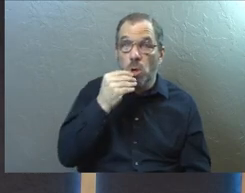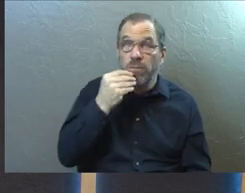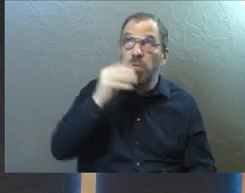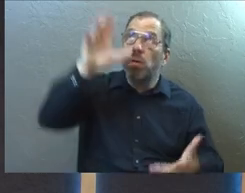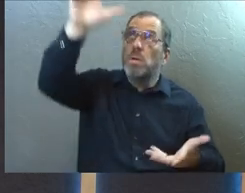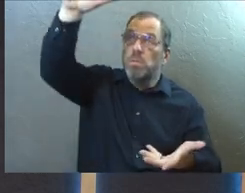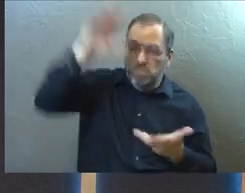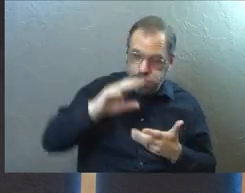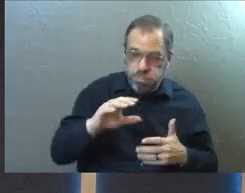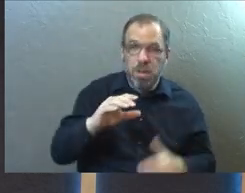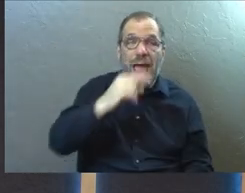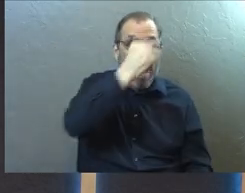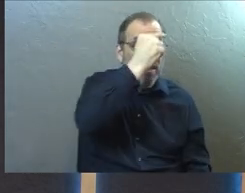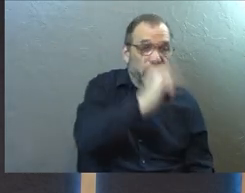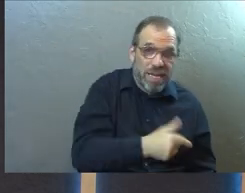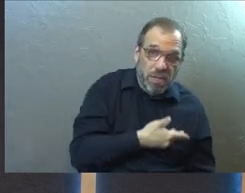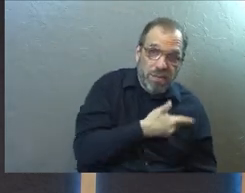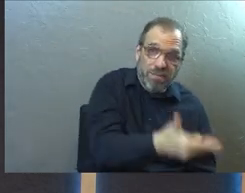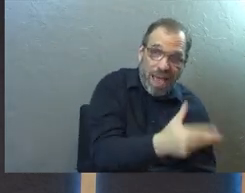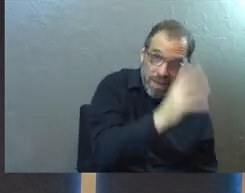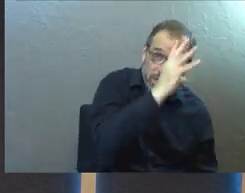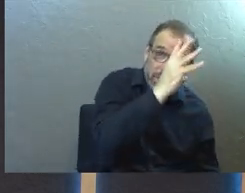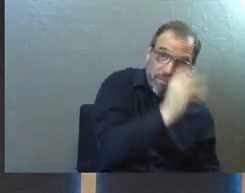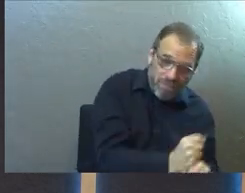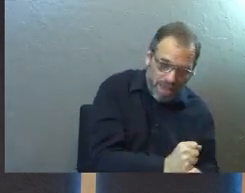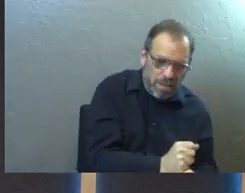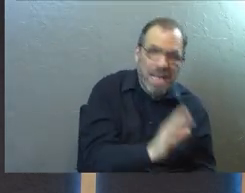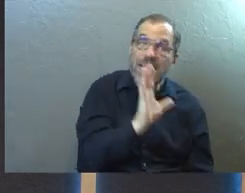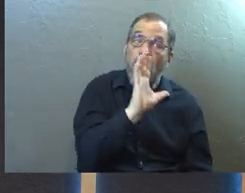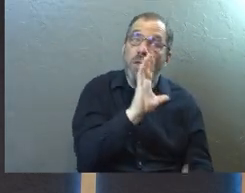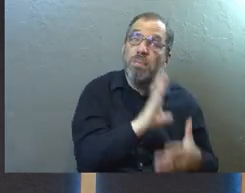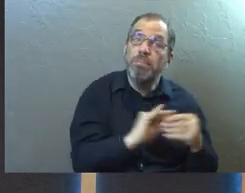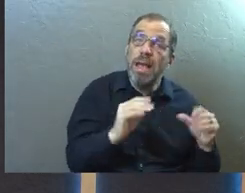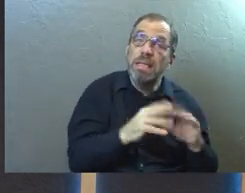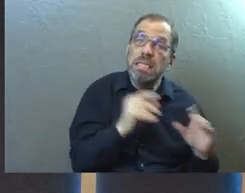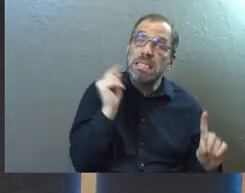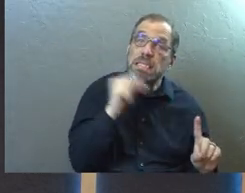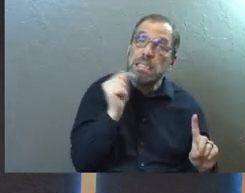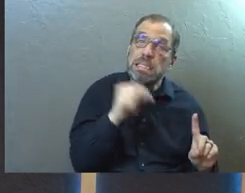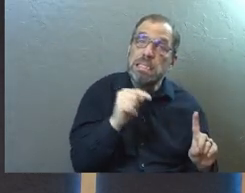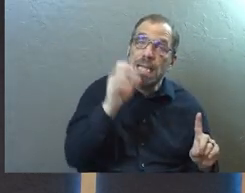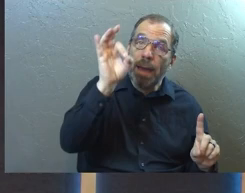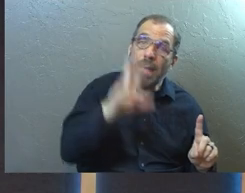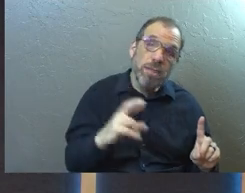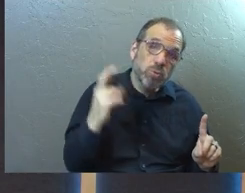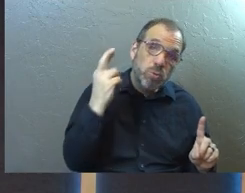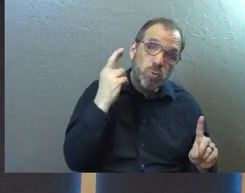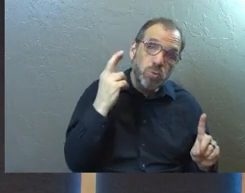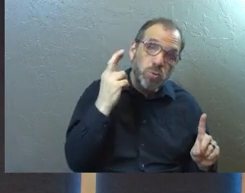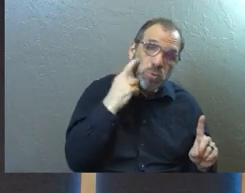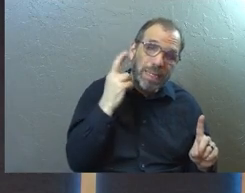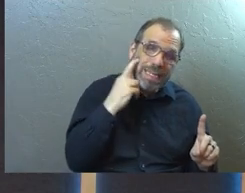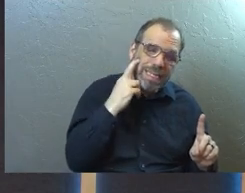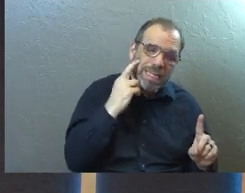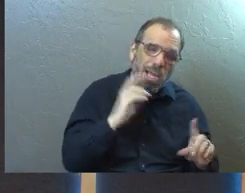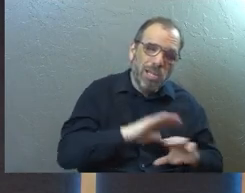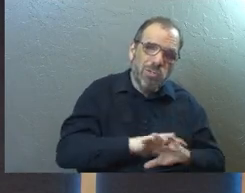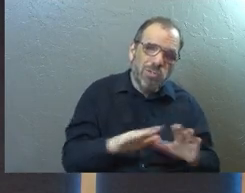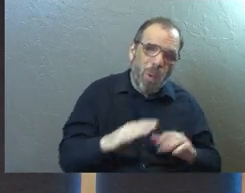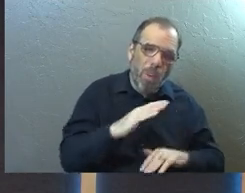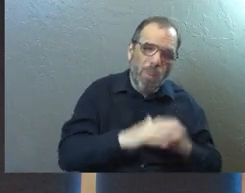on the blanket. The Gentiles are invited into the faith. And the point of that message was this really great idea of don't build